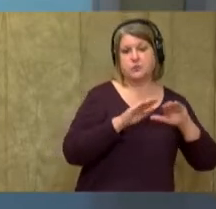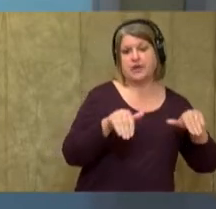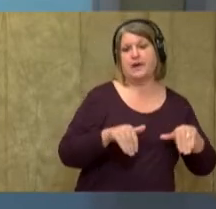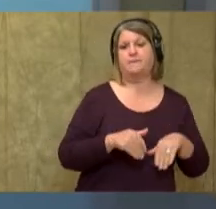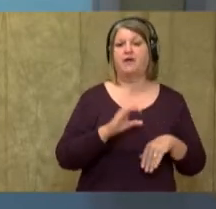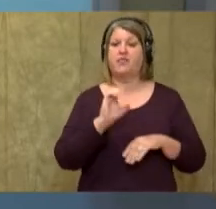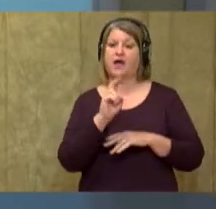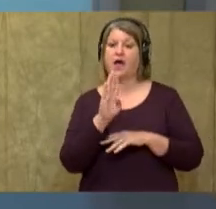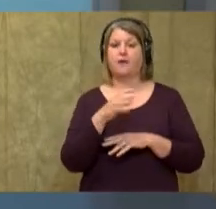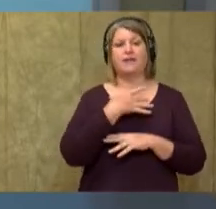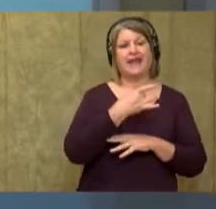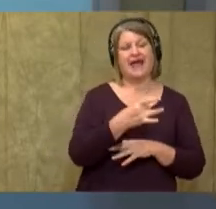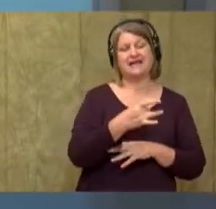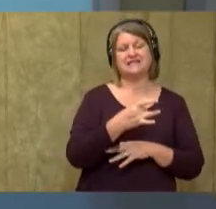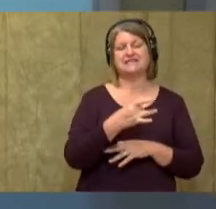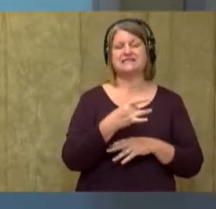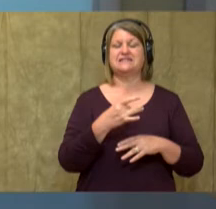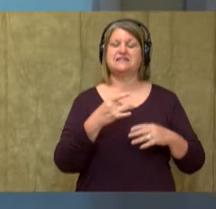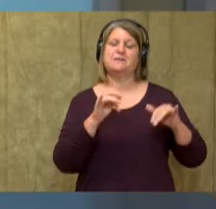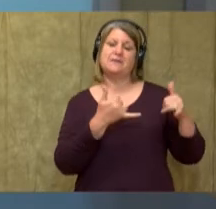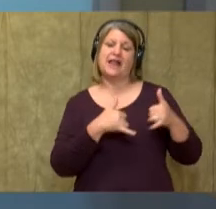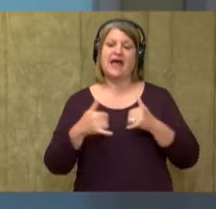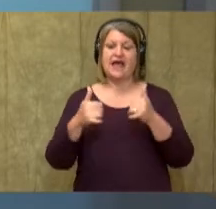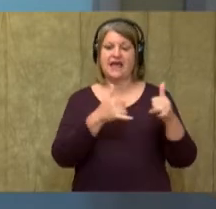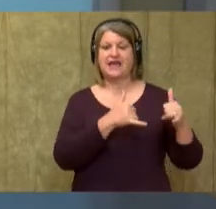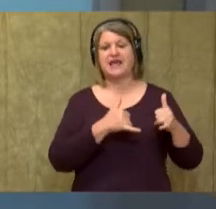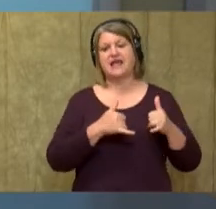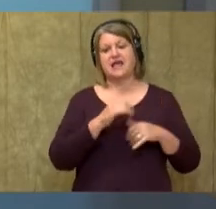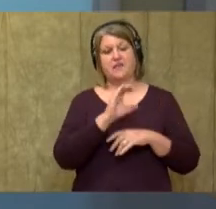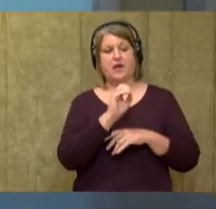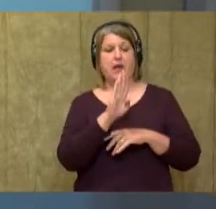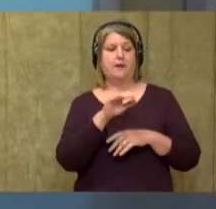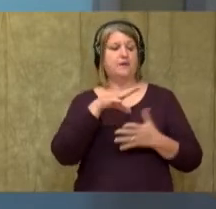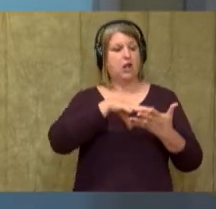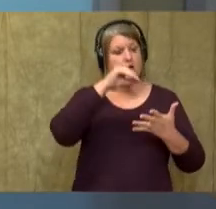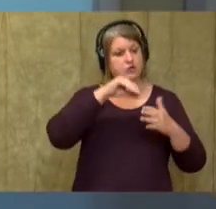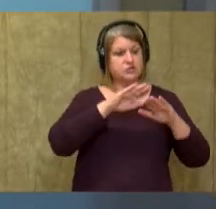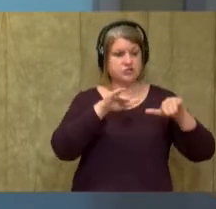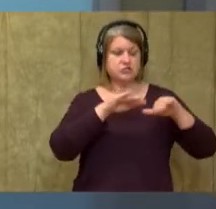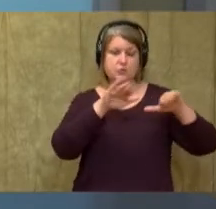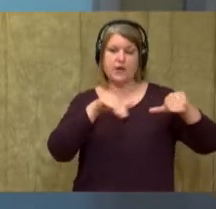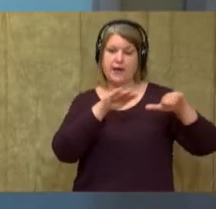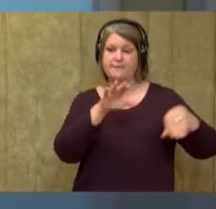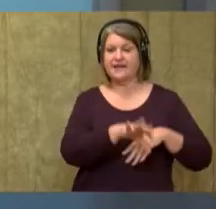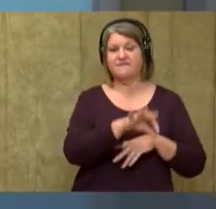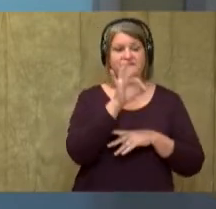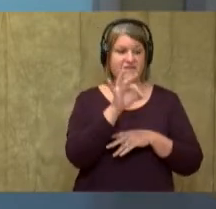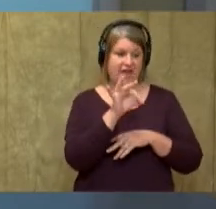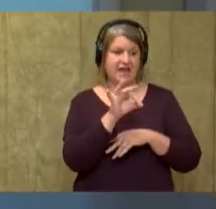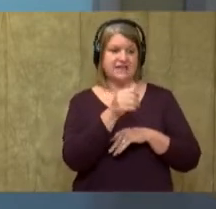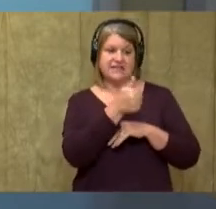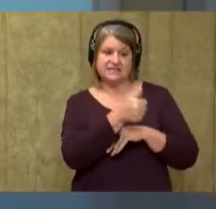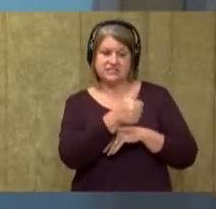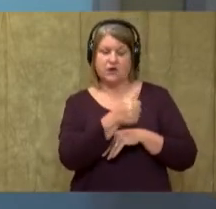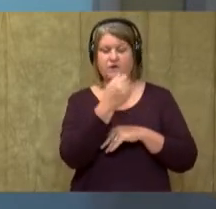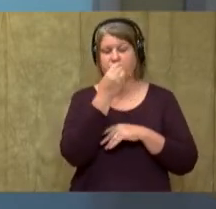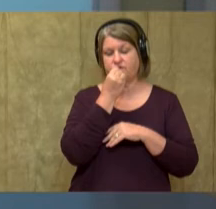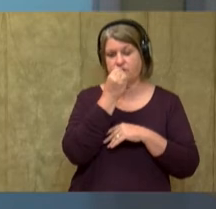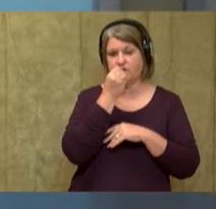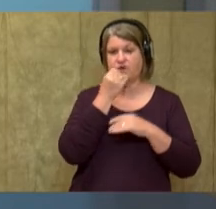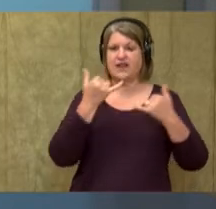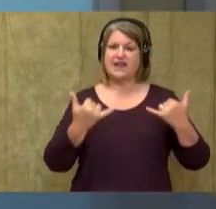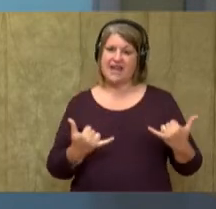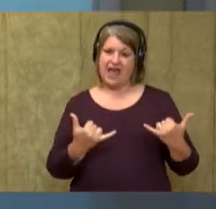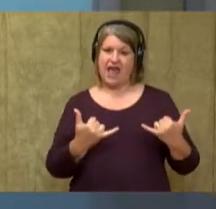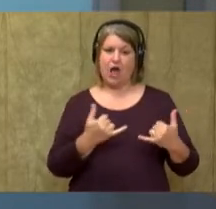The cub grows stronger. The cub learns to swim. It can find its own food. Now, the cub can live